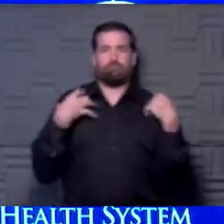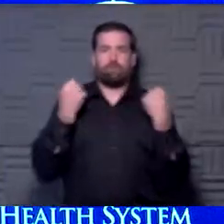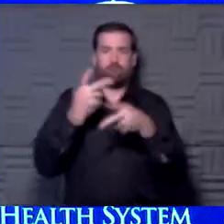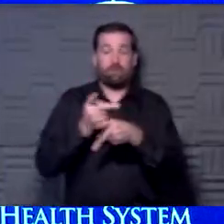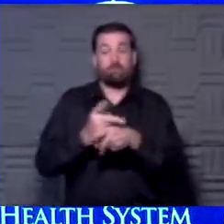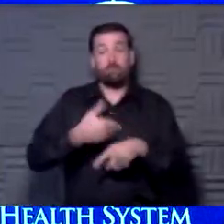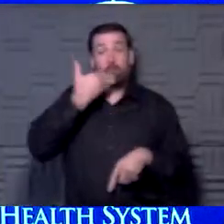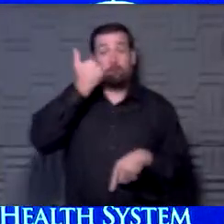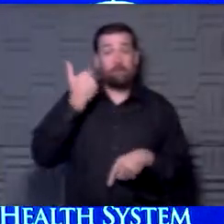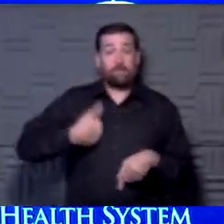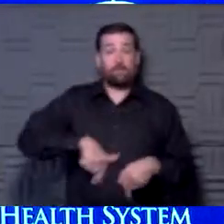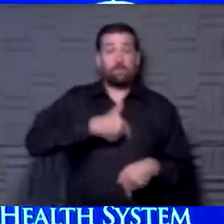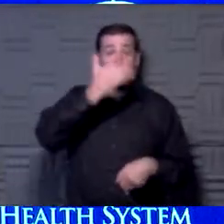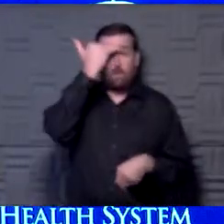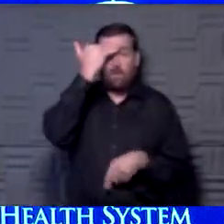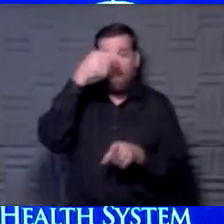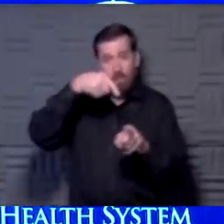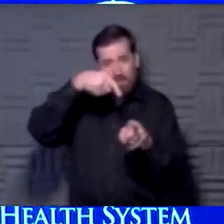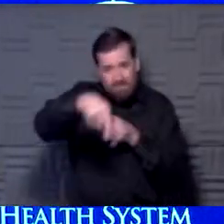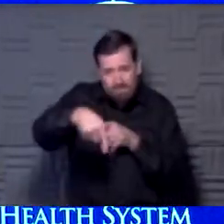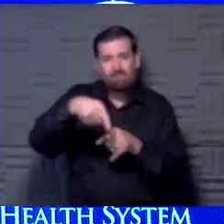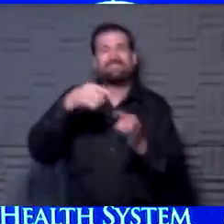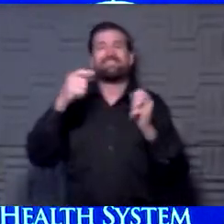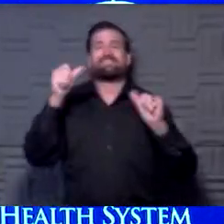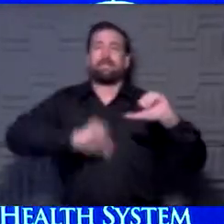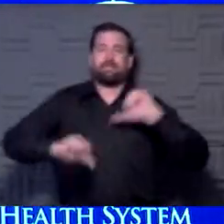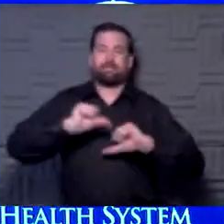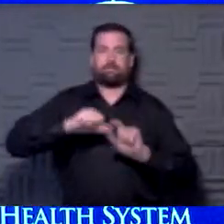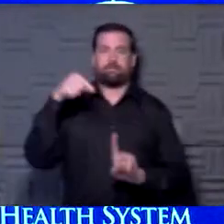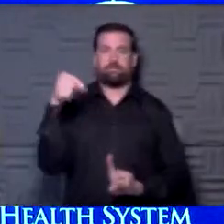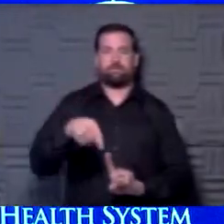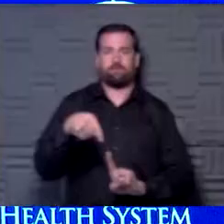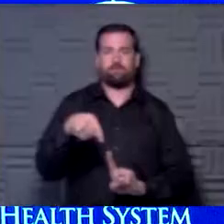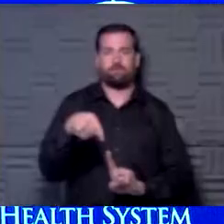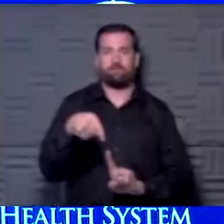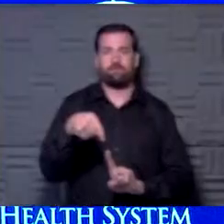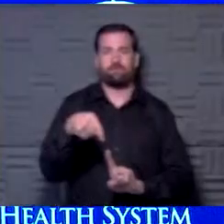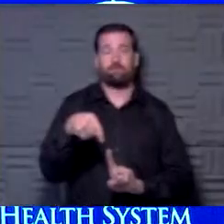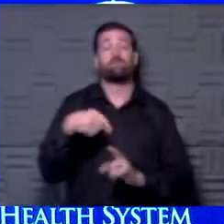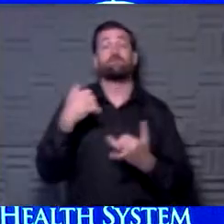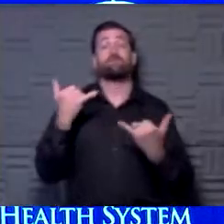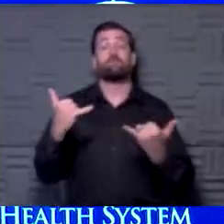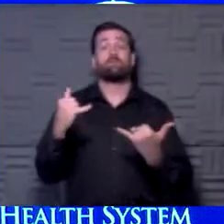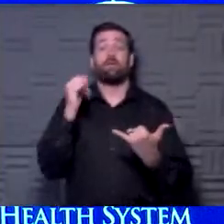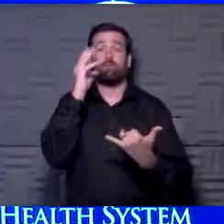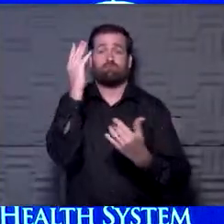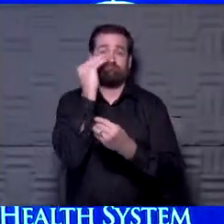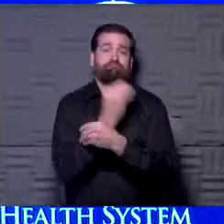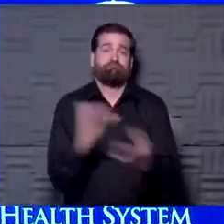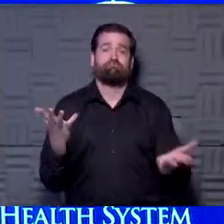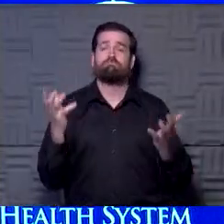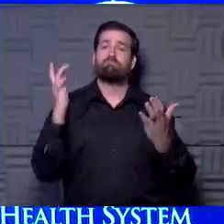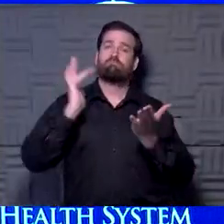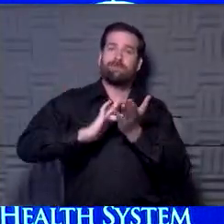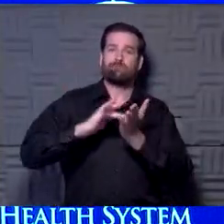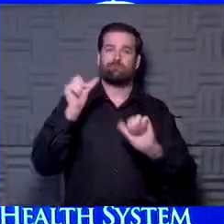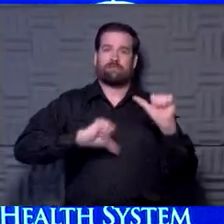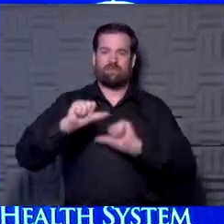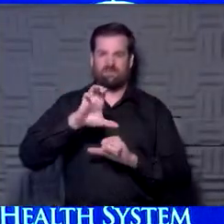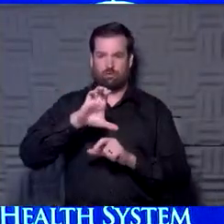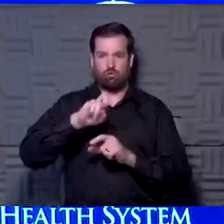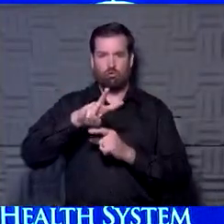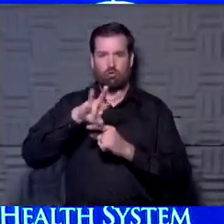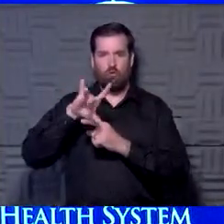best we know as far as medical science can deliver. And today we're going to talk to you about the medical science of COVID